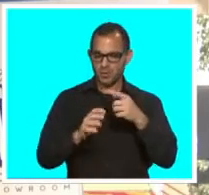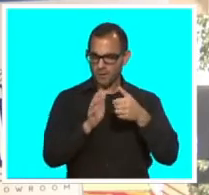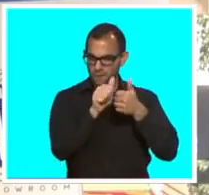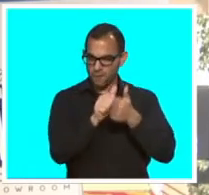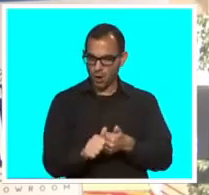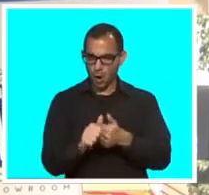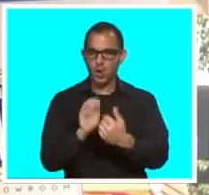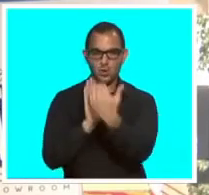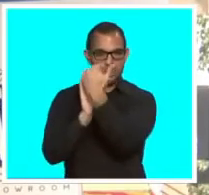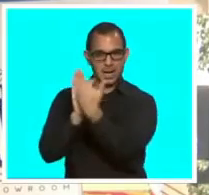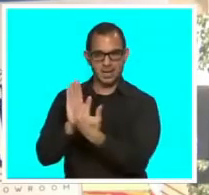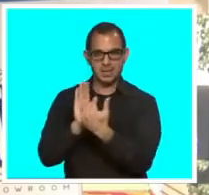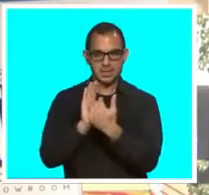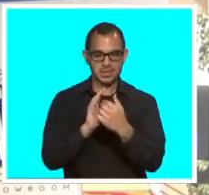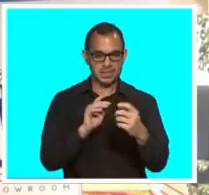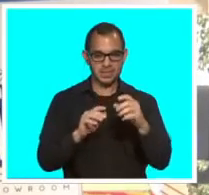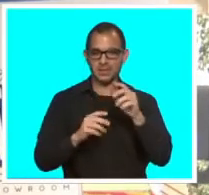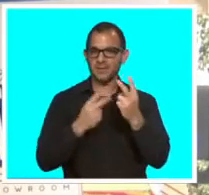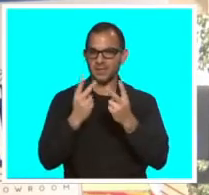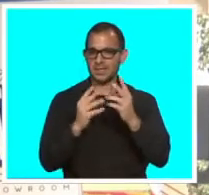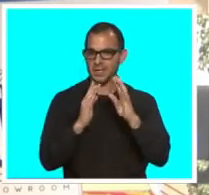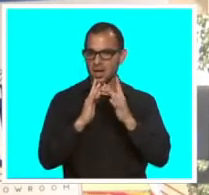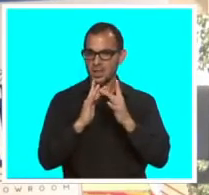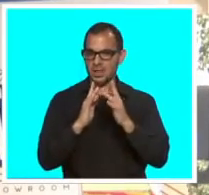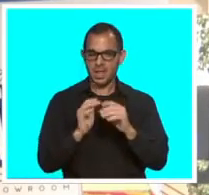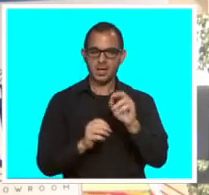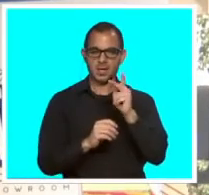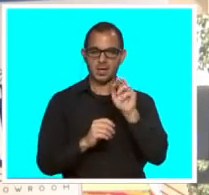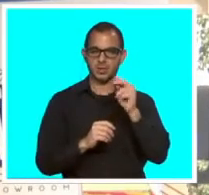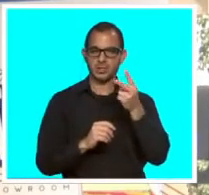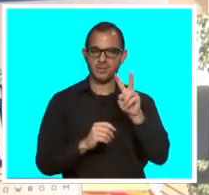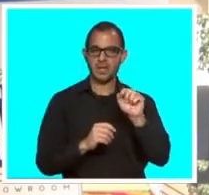krgv.com. In McAllen, Christian Cologne, Channel 5 News at 6.